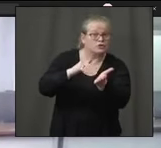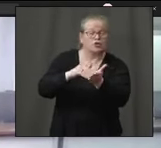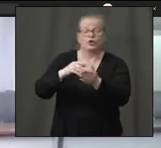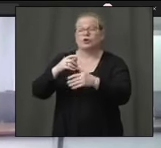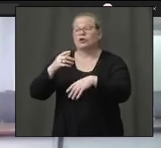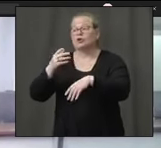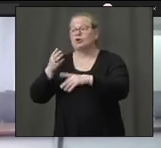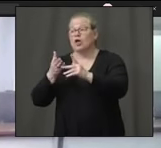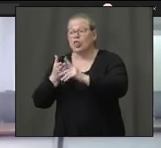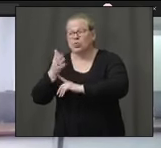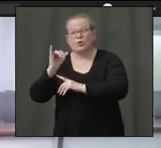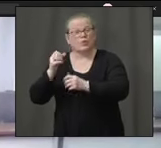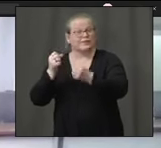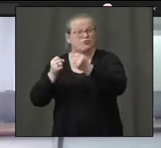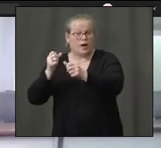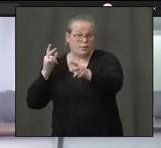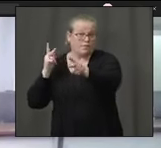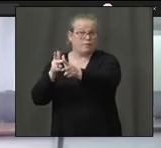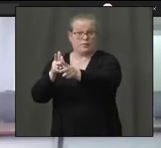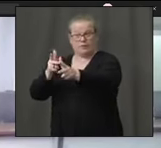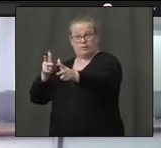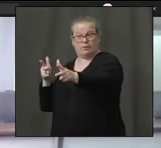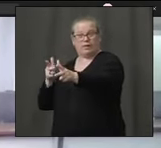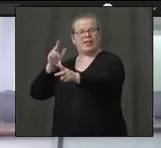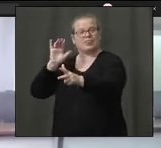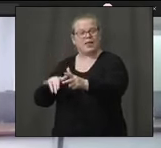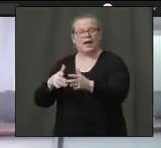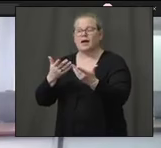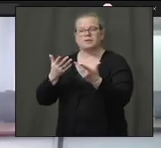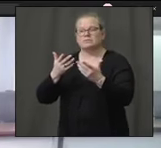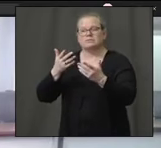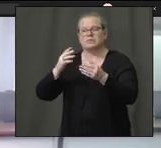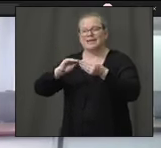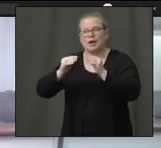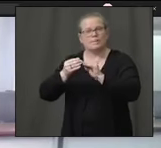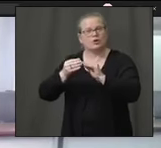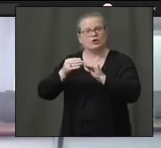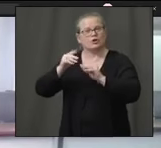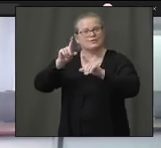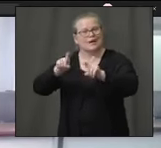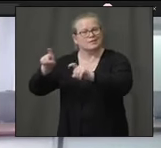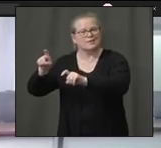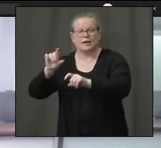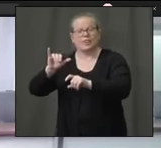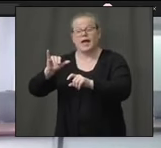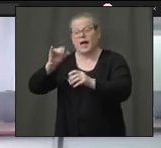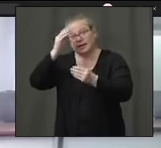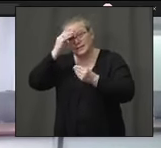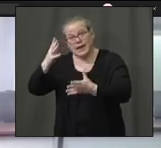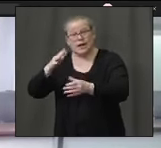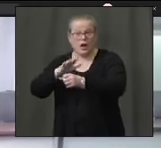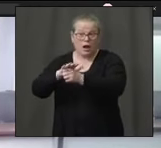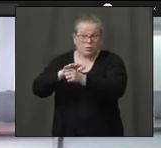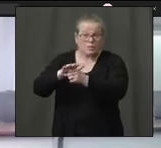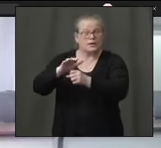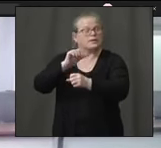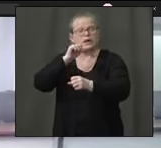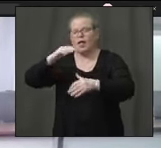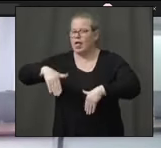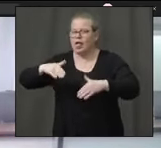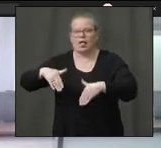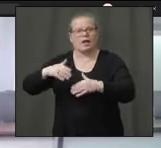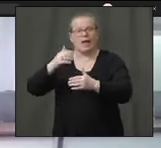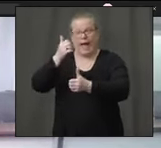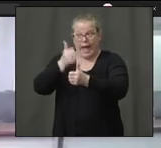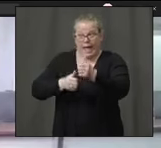much of a difference in terms of race and access to that testing. That data is not entirely complete and that we do not have data for every single person